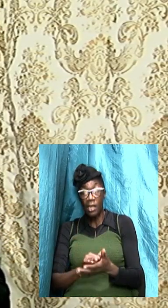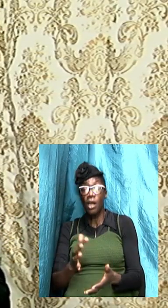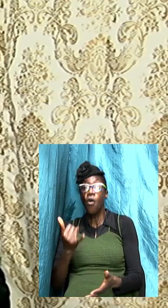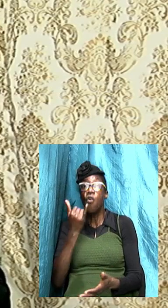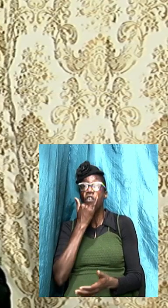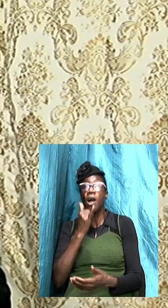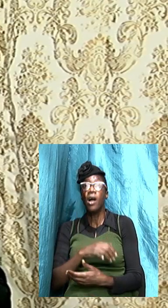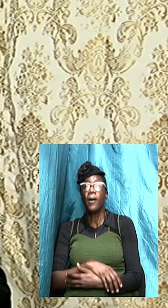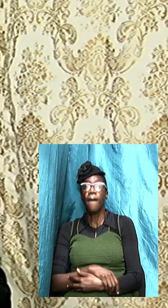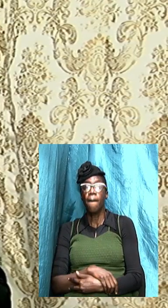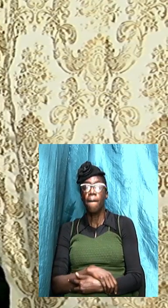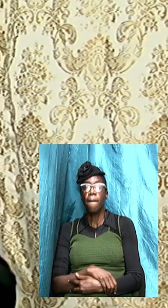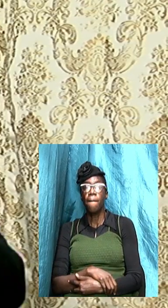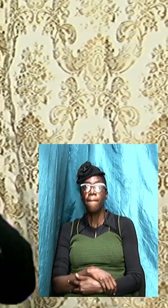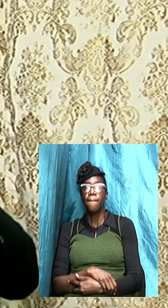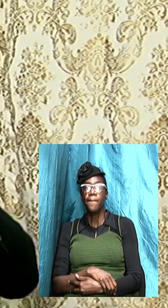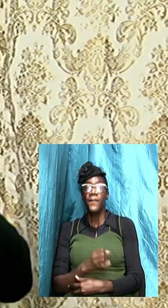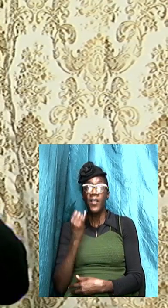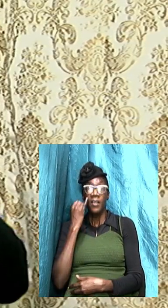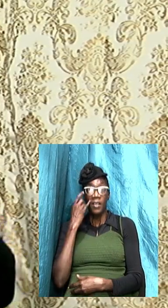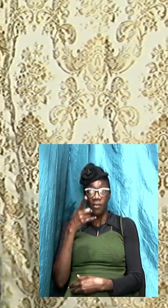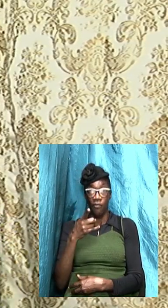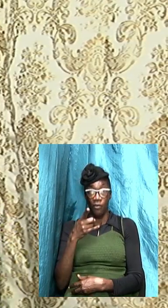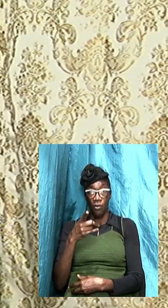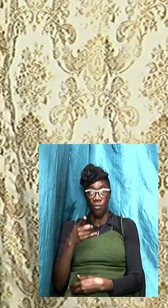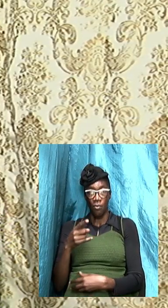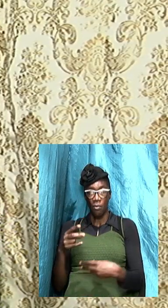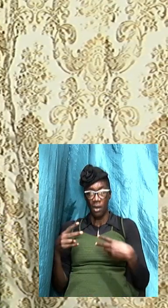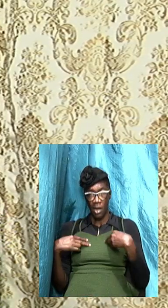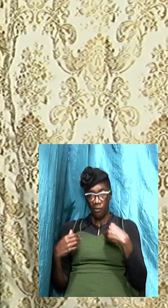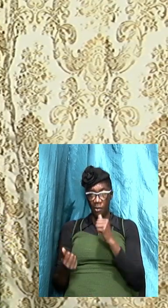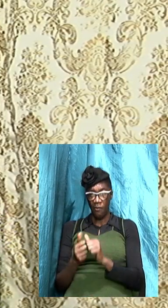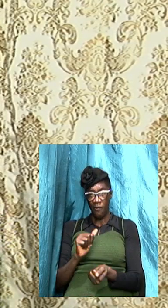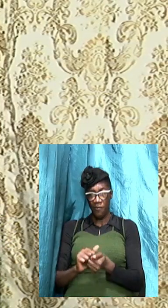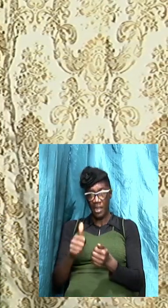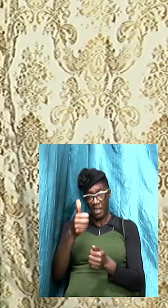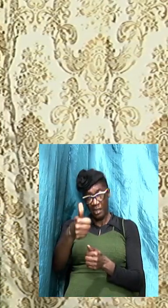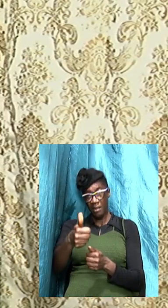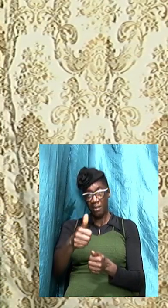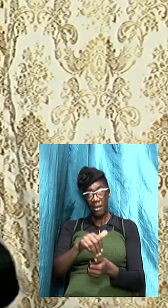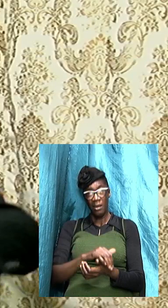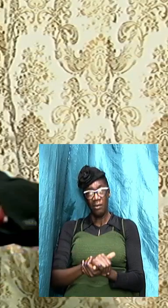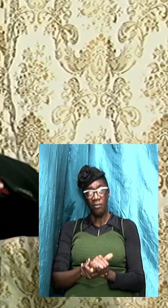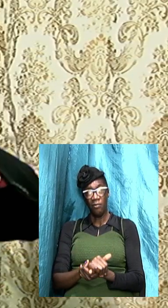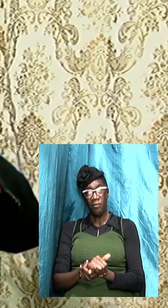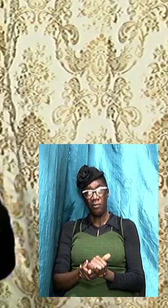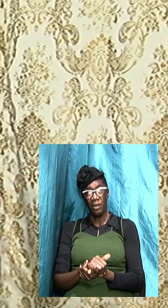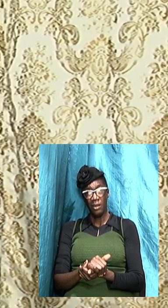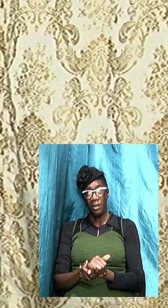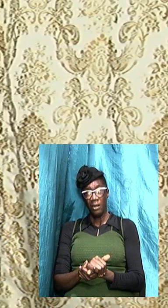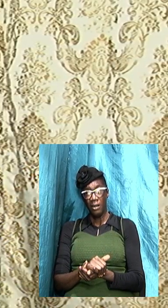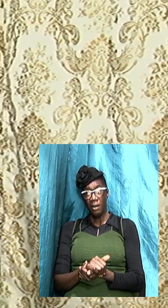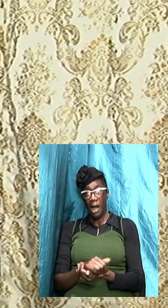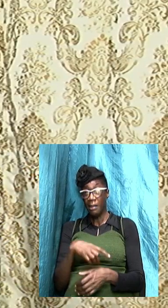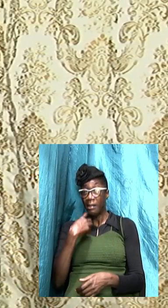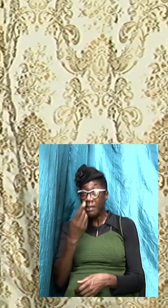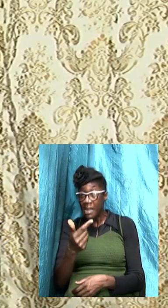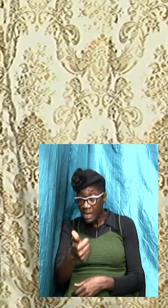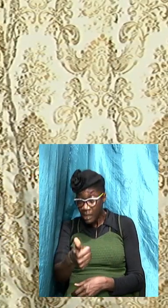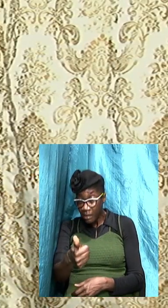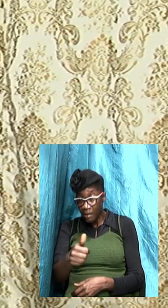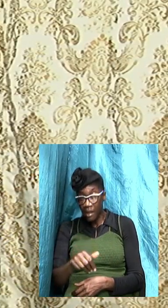wrong if you have to fight yourself and convince yourself